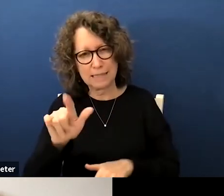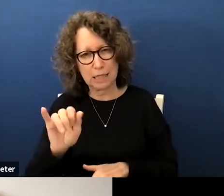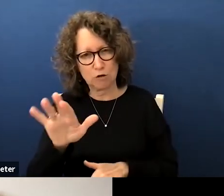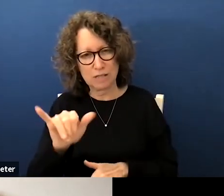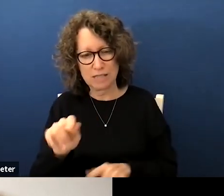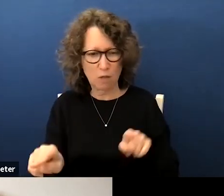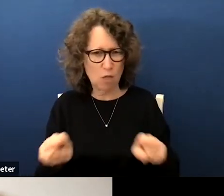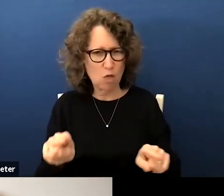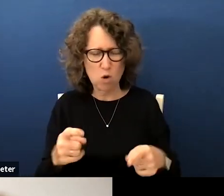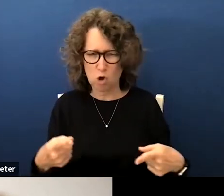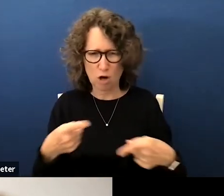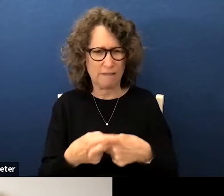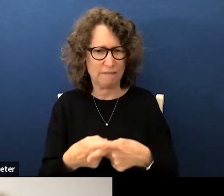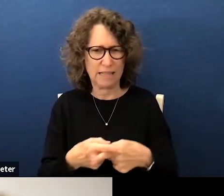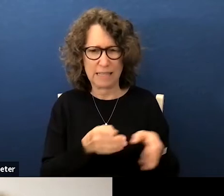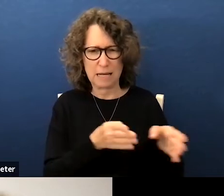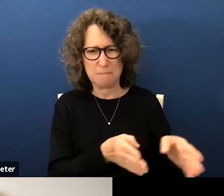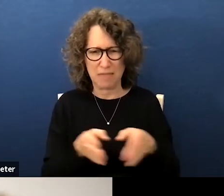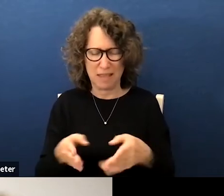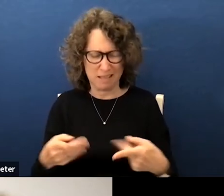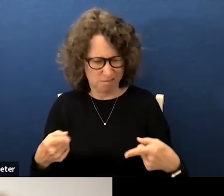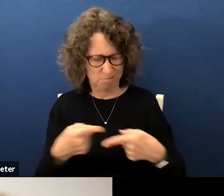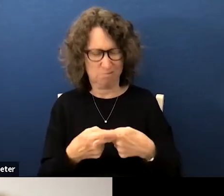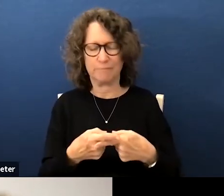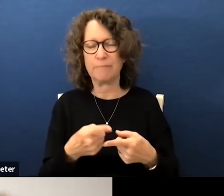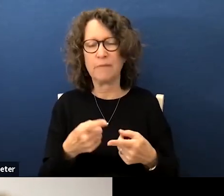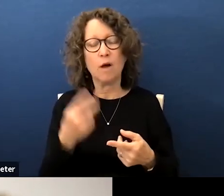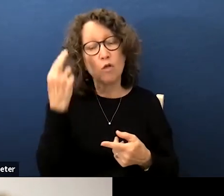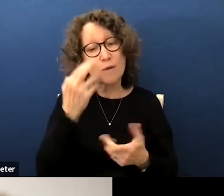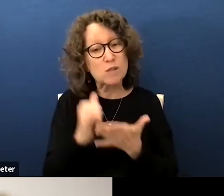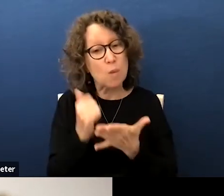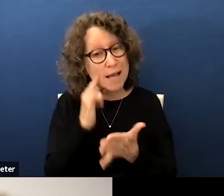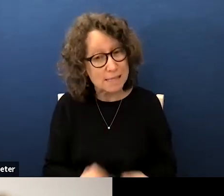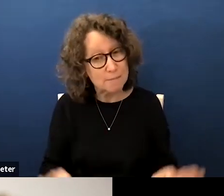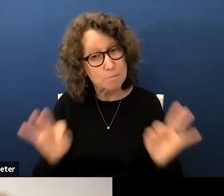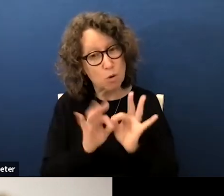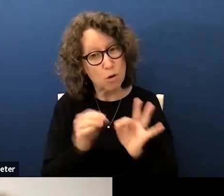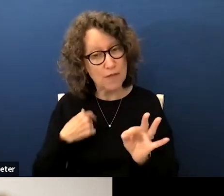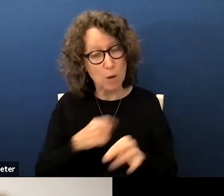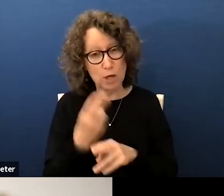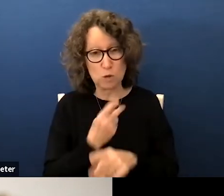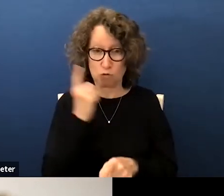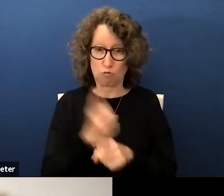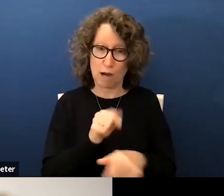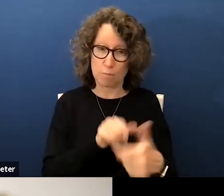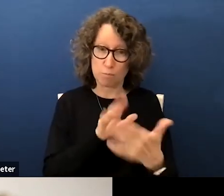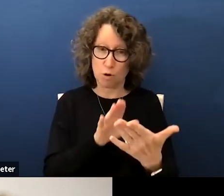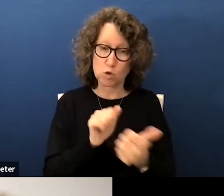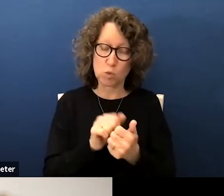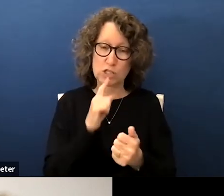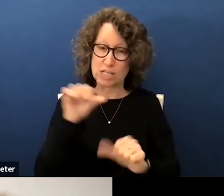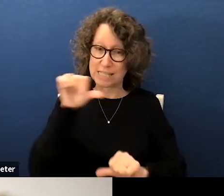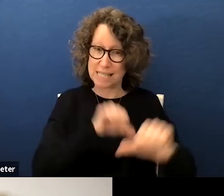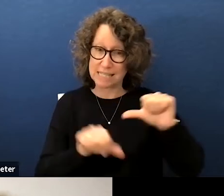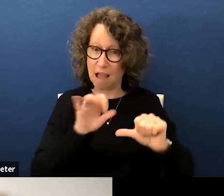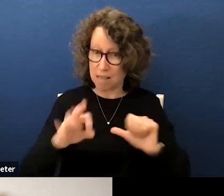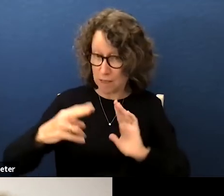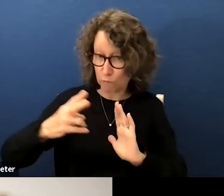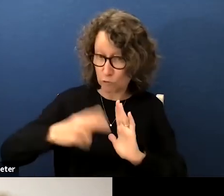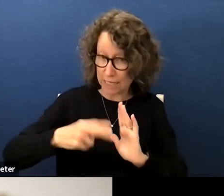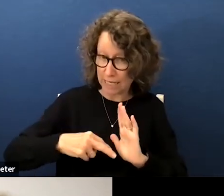those are two conflicting methods the reason why it's important that we use the right approach which is the science of reading